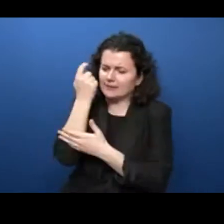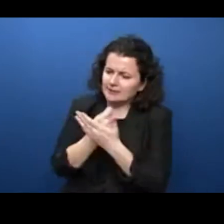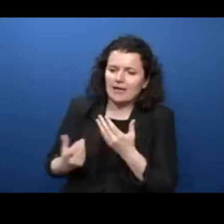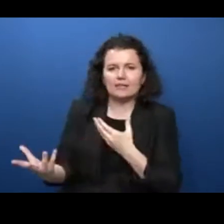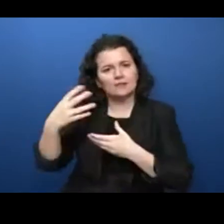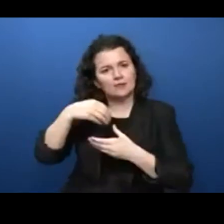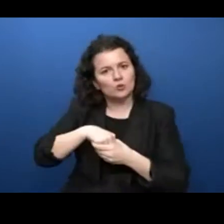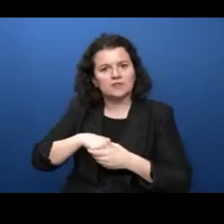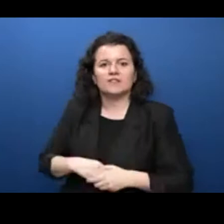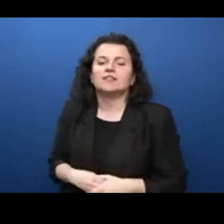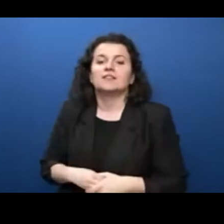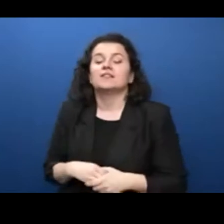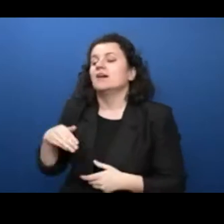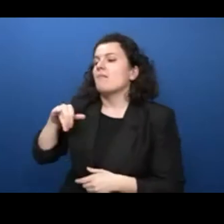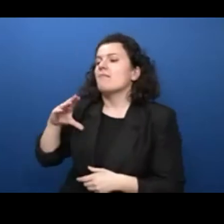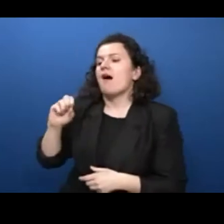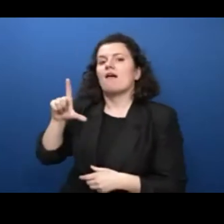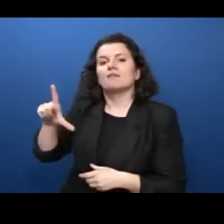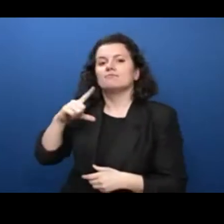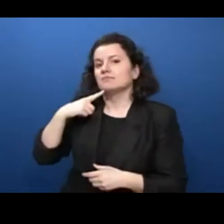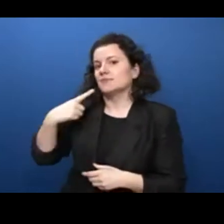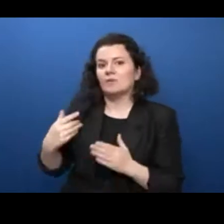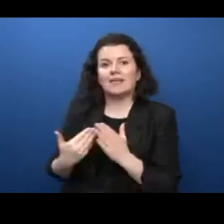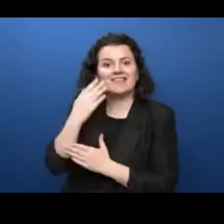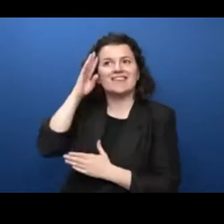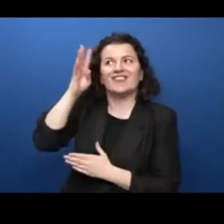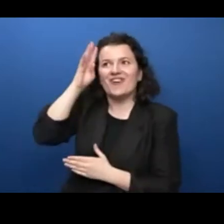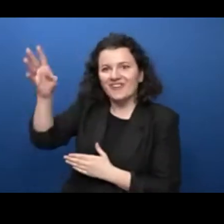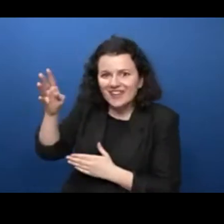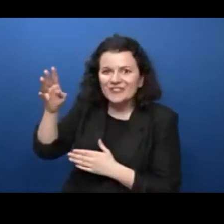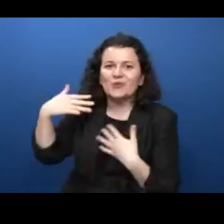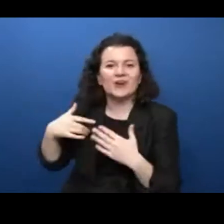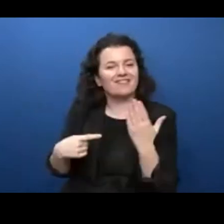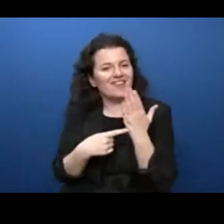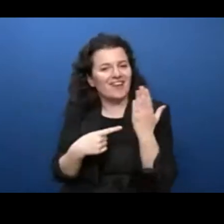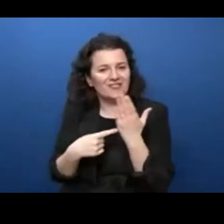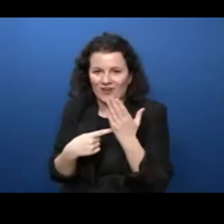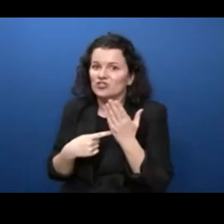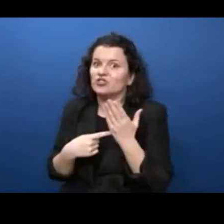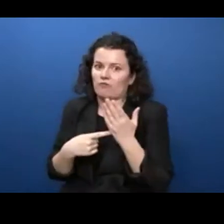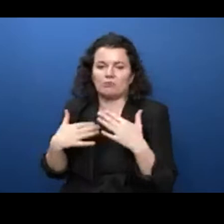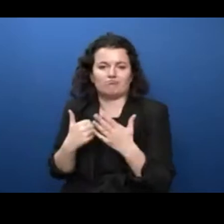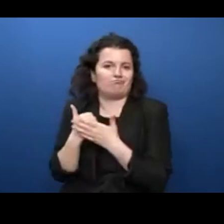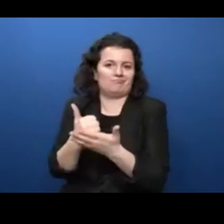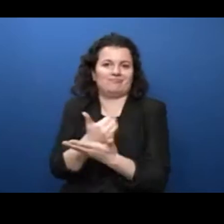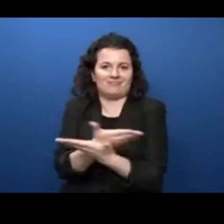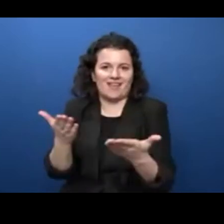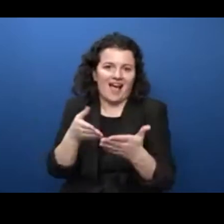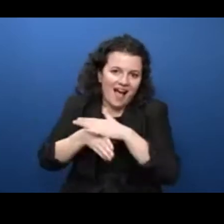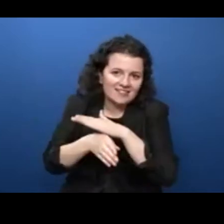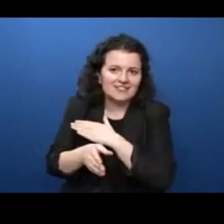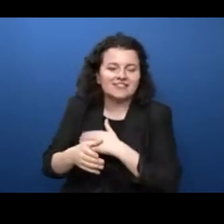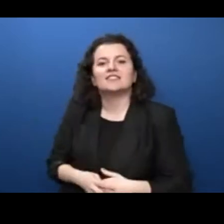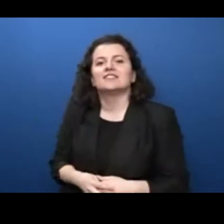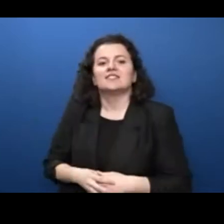stressed innovation as the cornerstone for access to technology for everyone. Roland, Roland, all of us have the ability